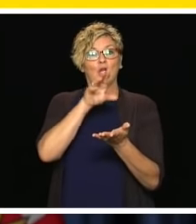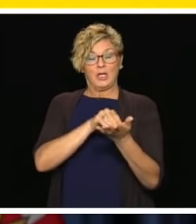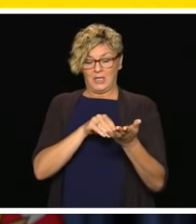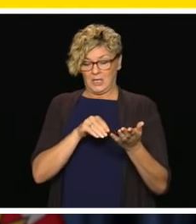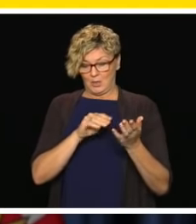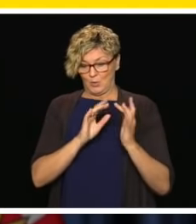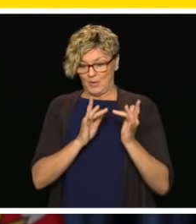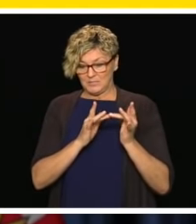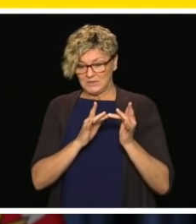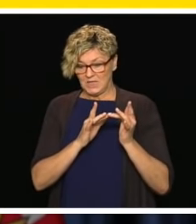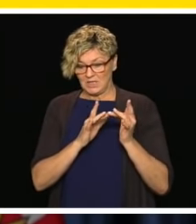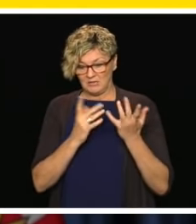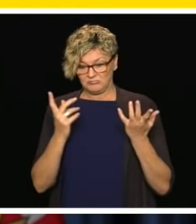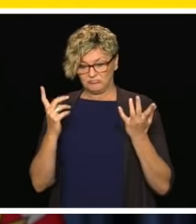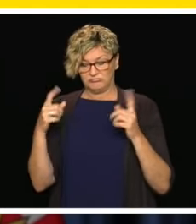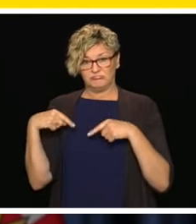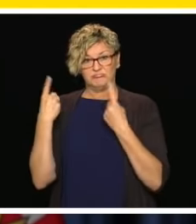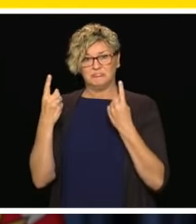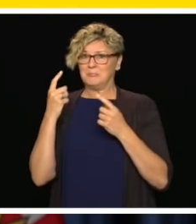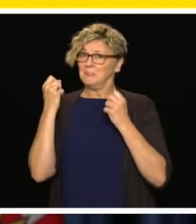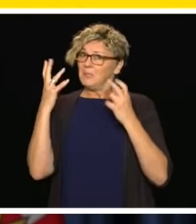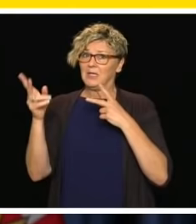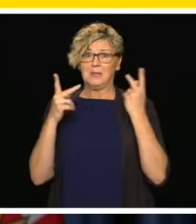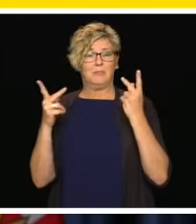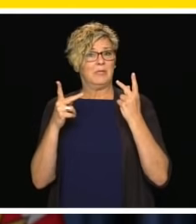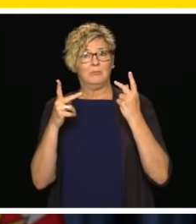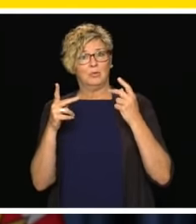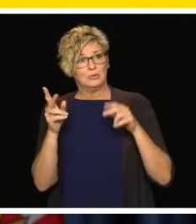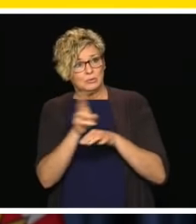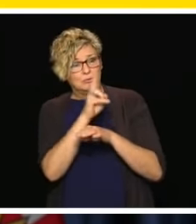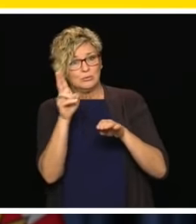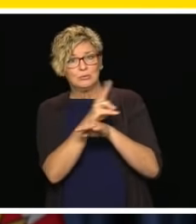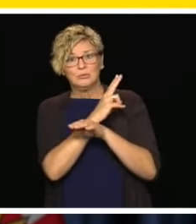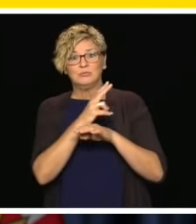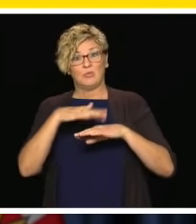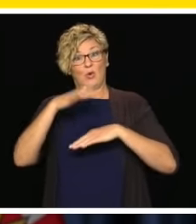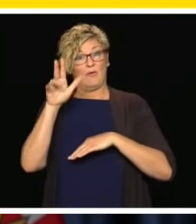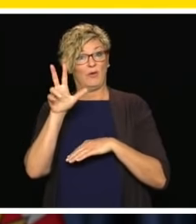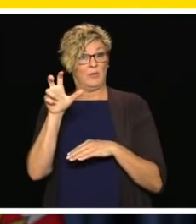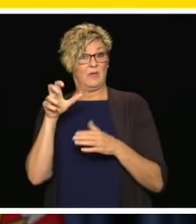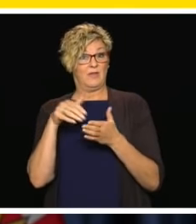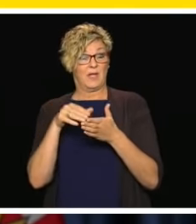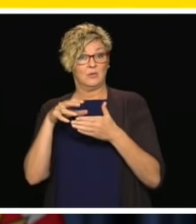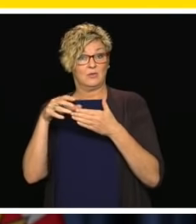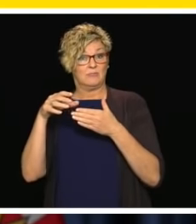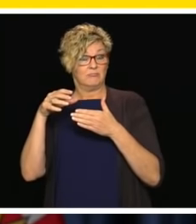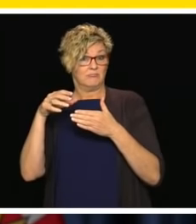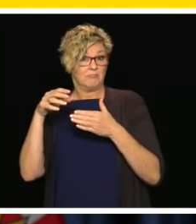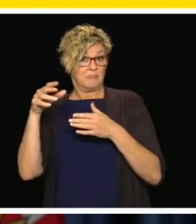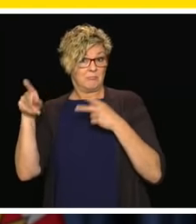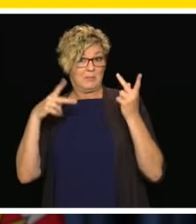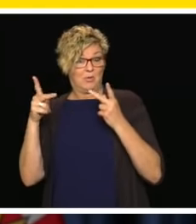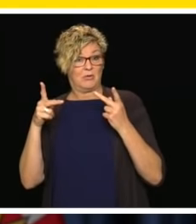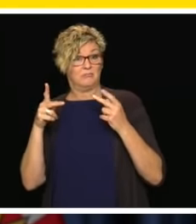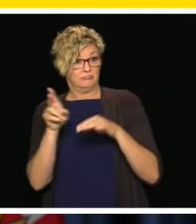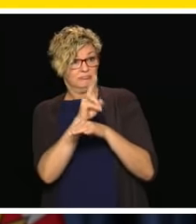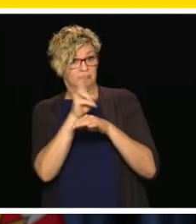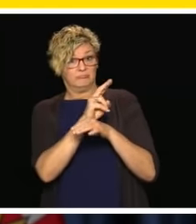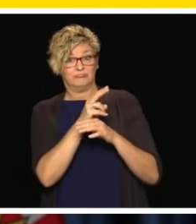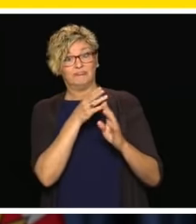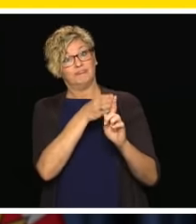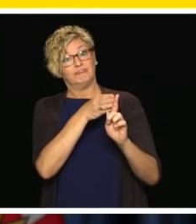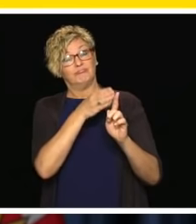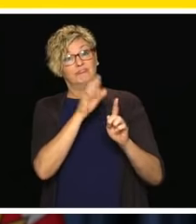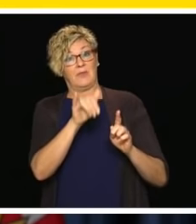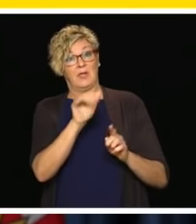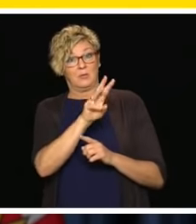device-free activities for kids of any age and that is how we support families. It is one of the many resources that are available out there and will continue to